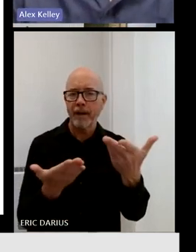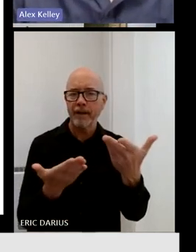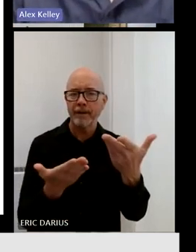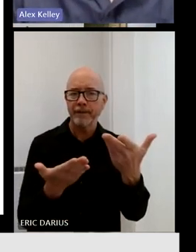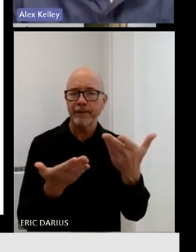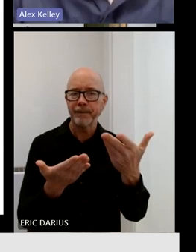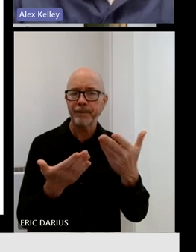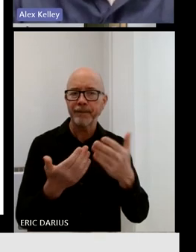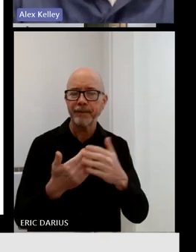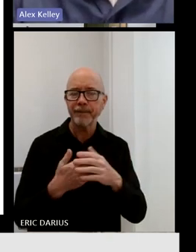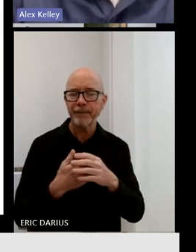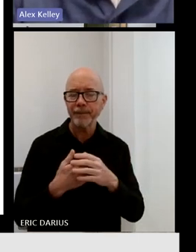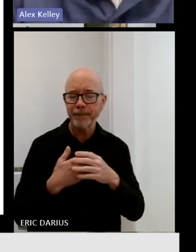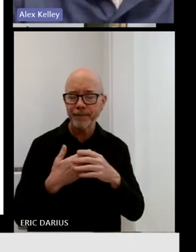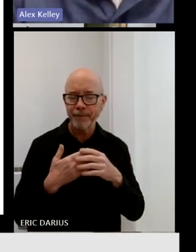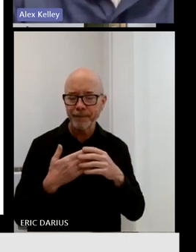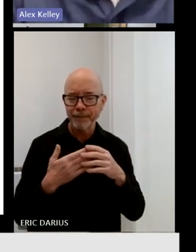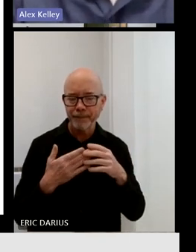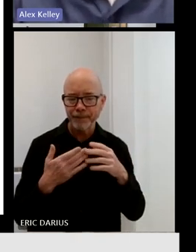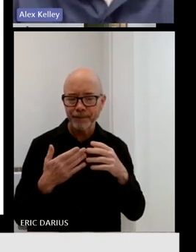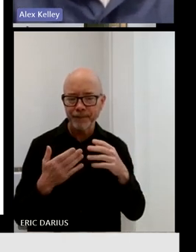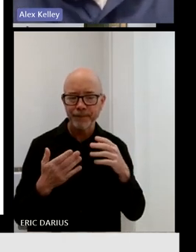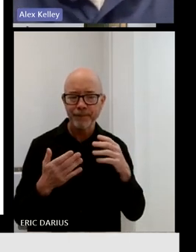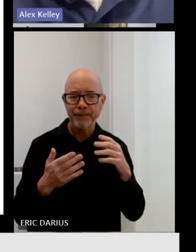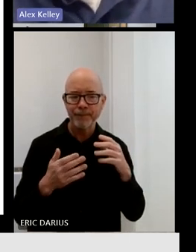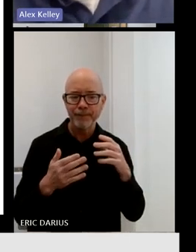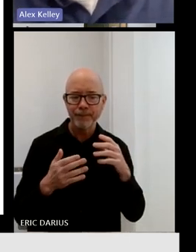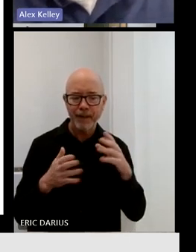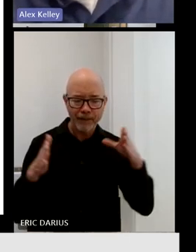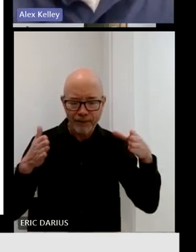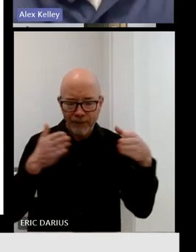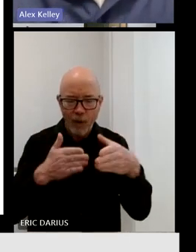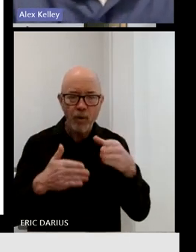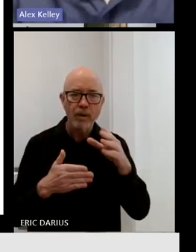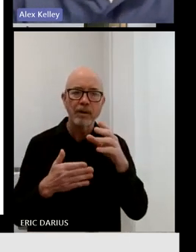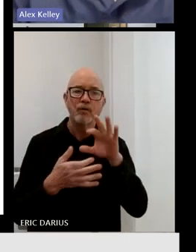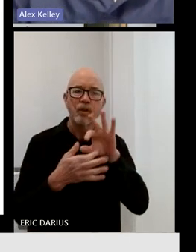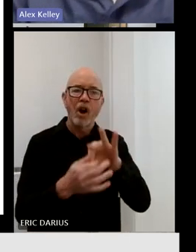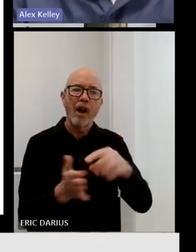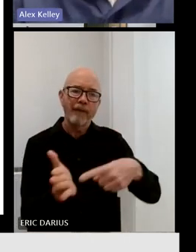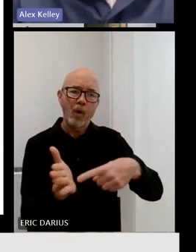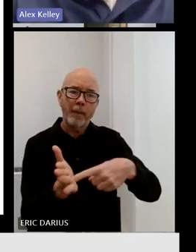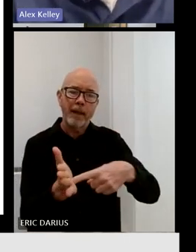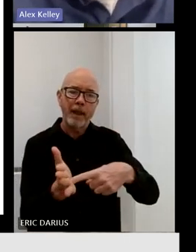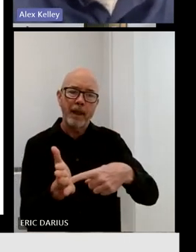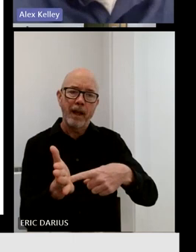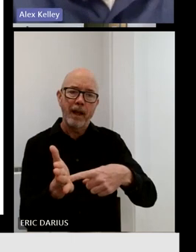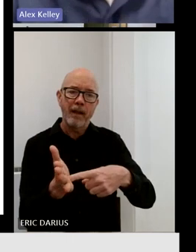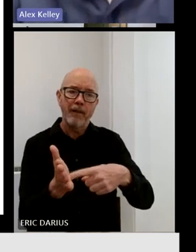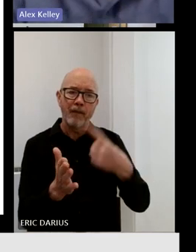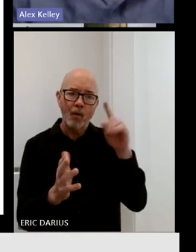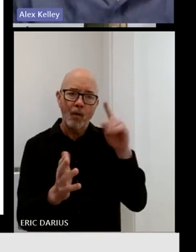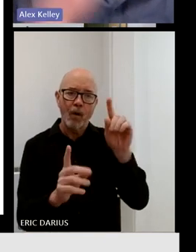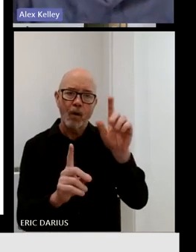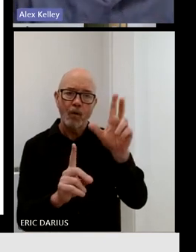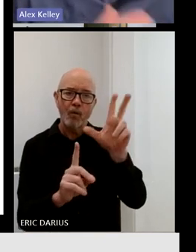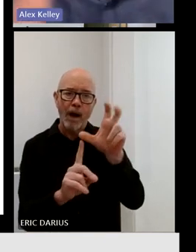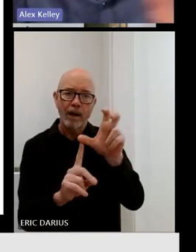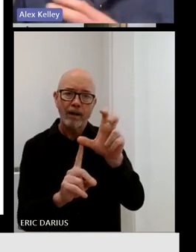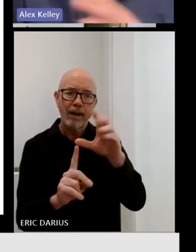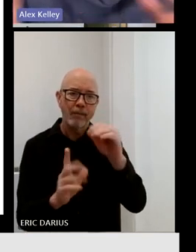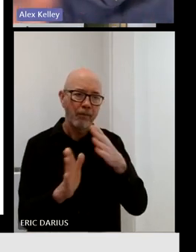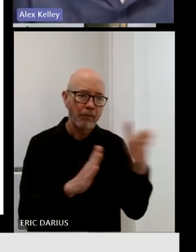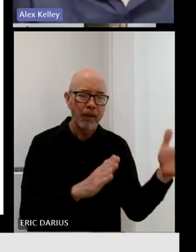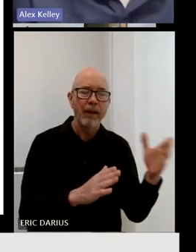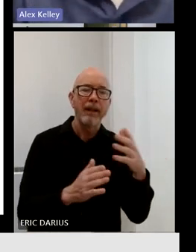work on affordability for both wireline and wireless service. So whereas the federal ACP program was a one